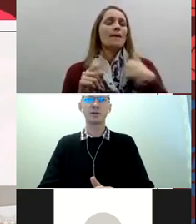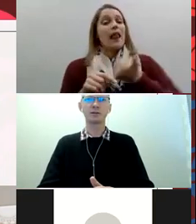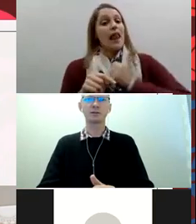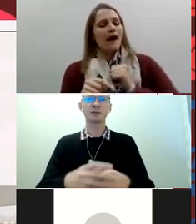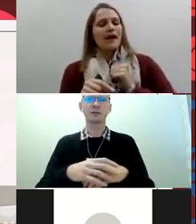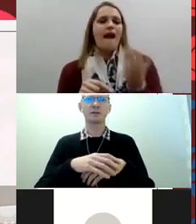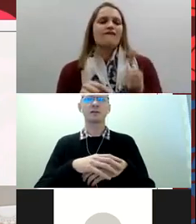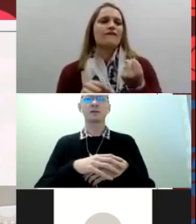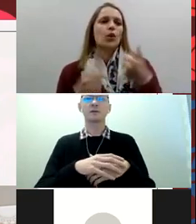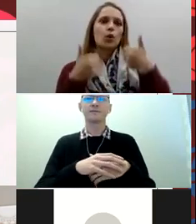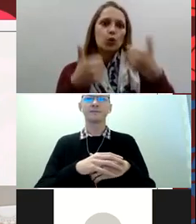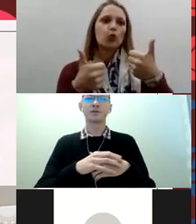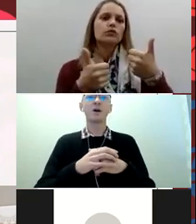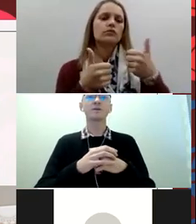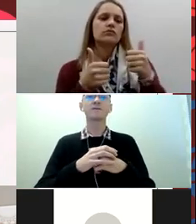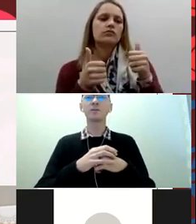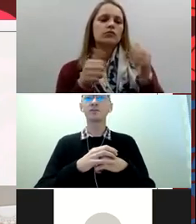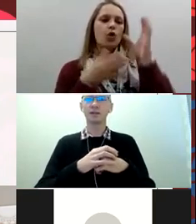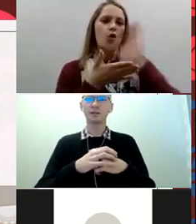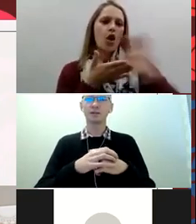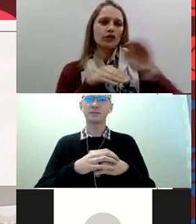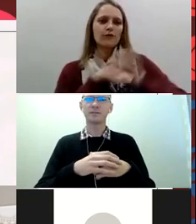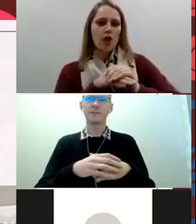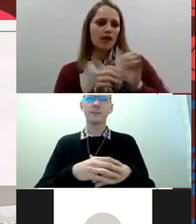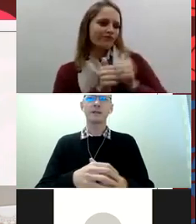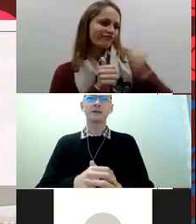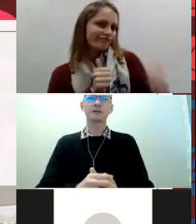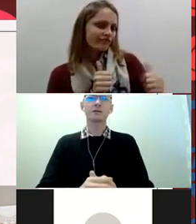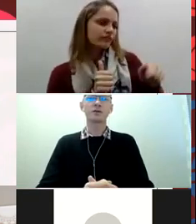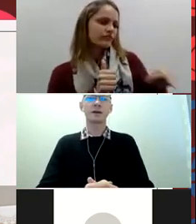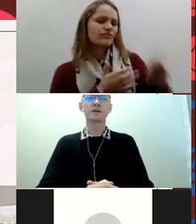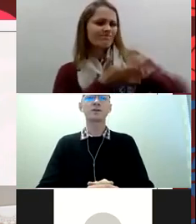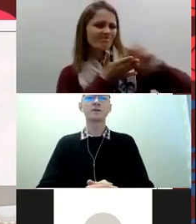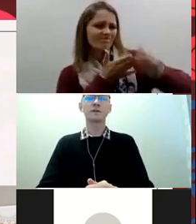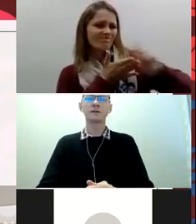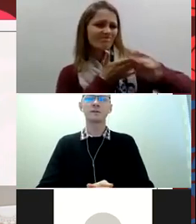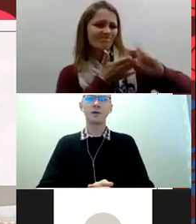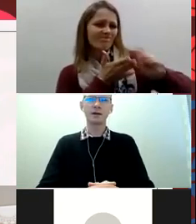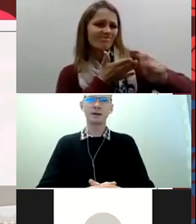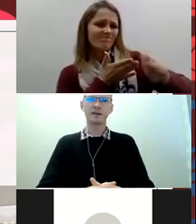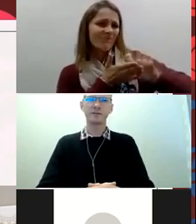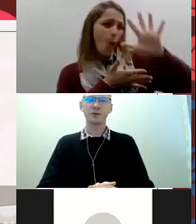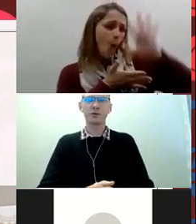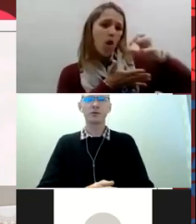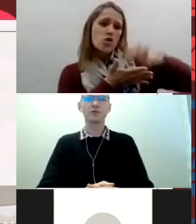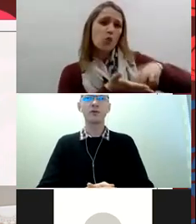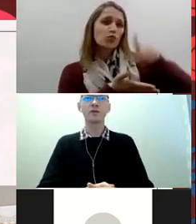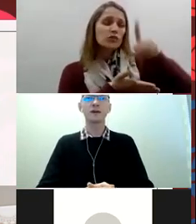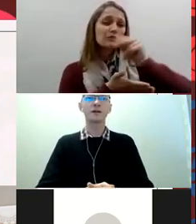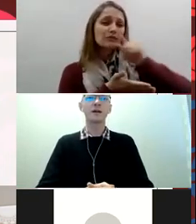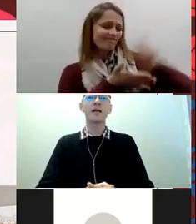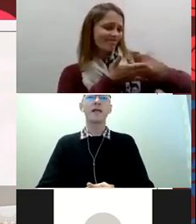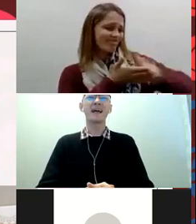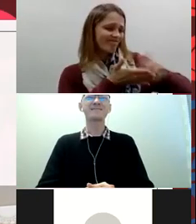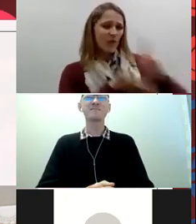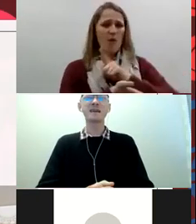that goal so I was fortunate to have a good friend who wrote